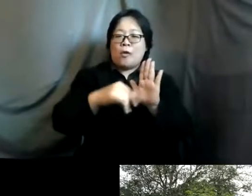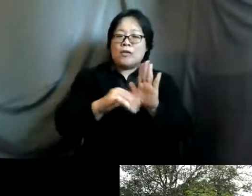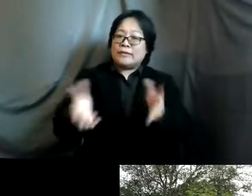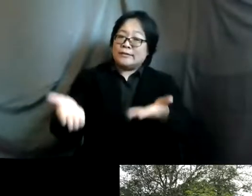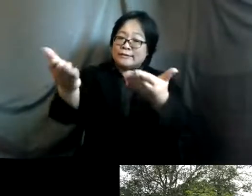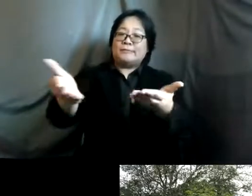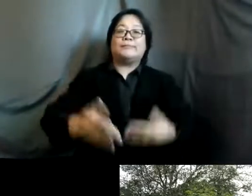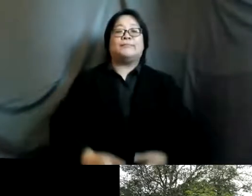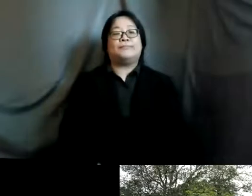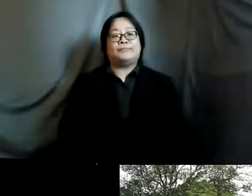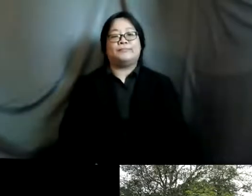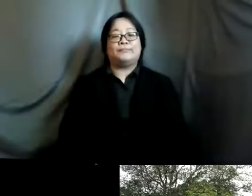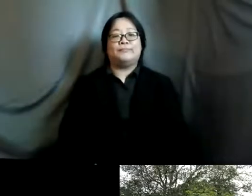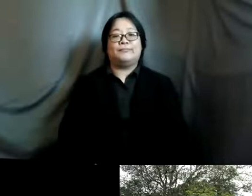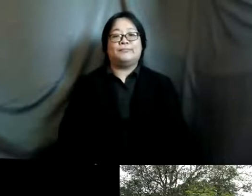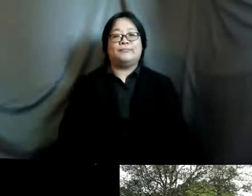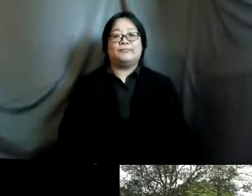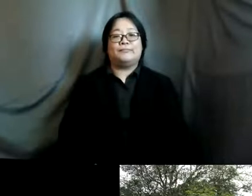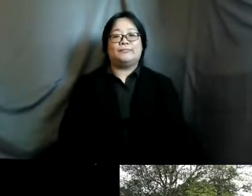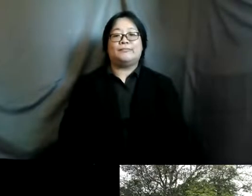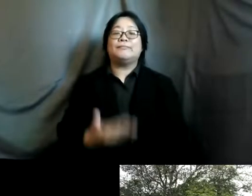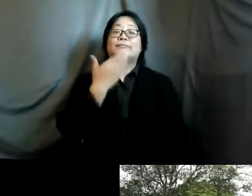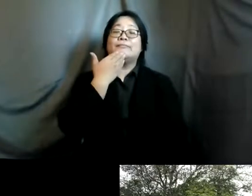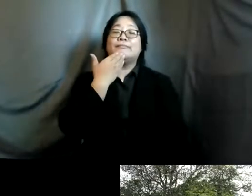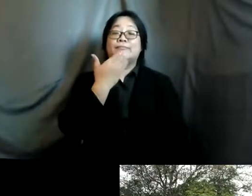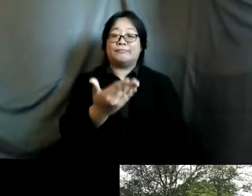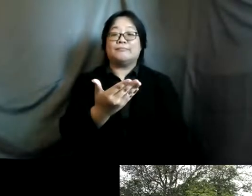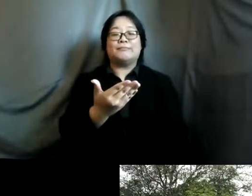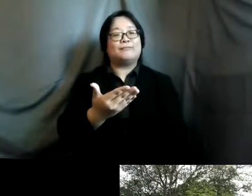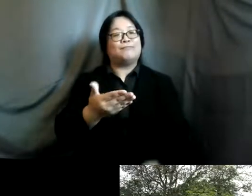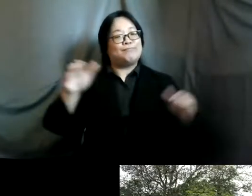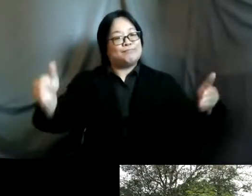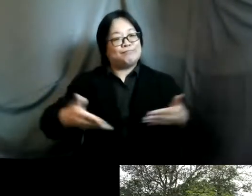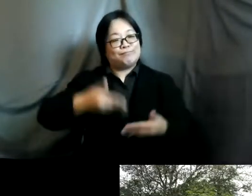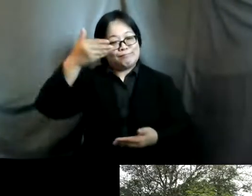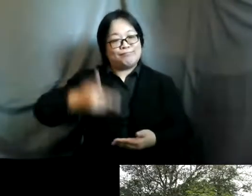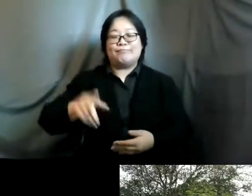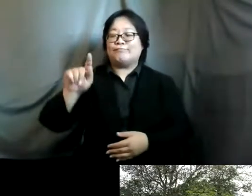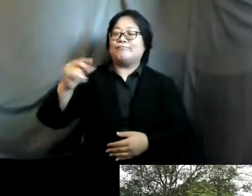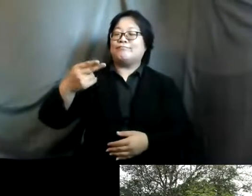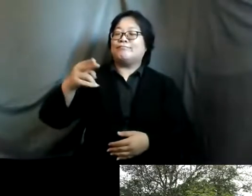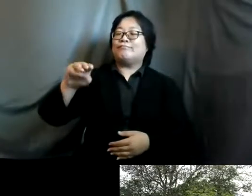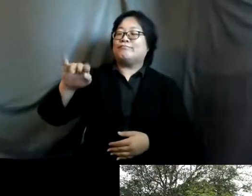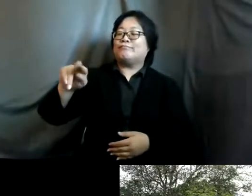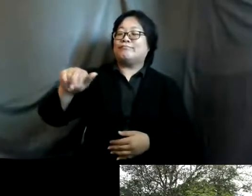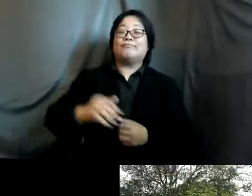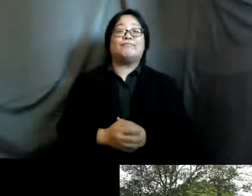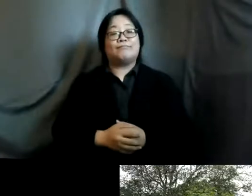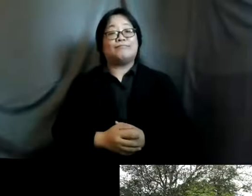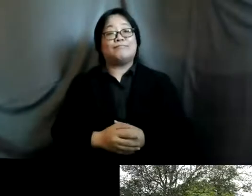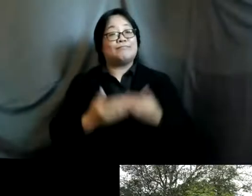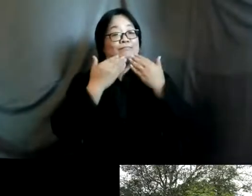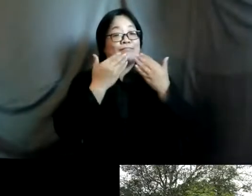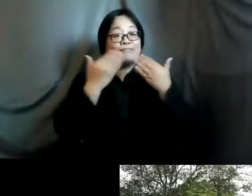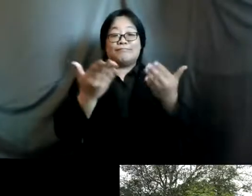thank you so much for the introduction tamina and a warm welcome to all of you who